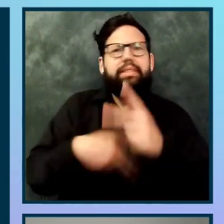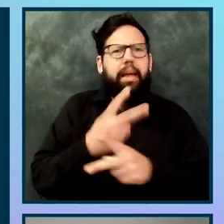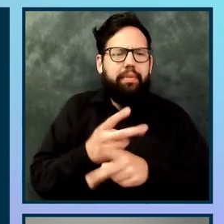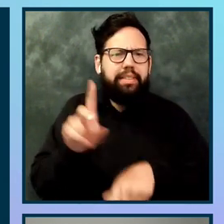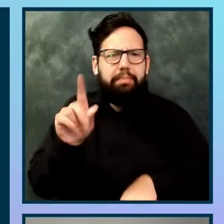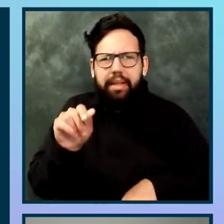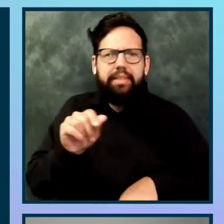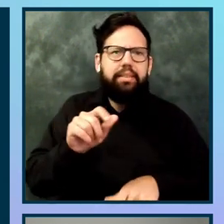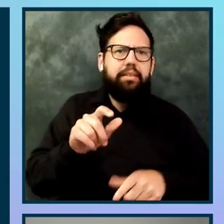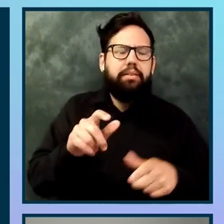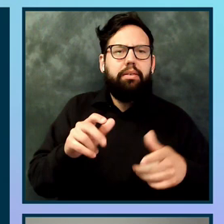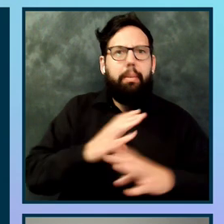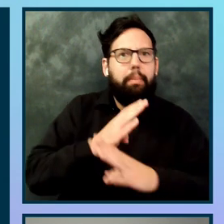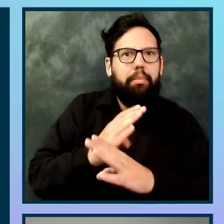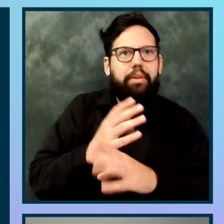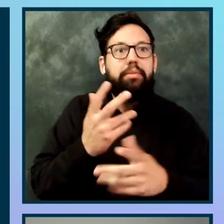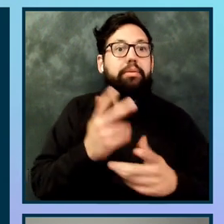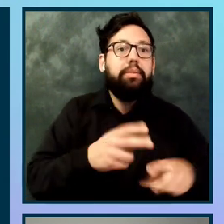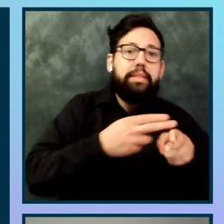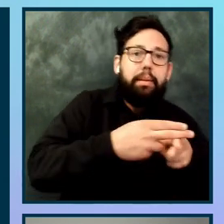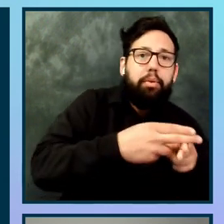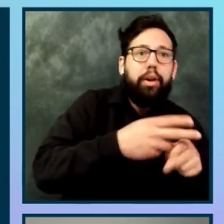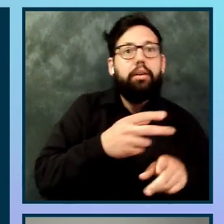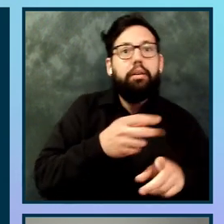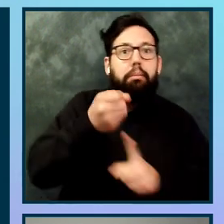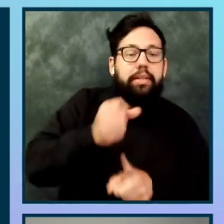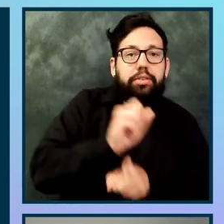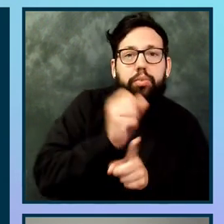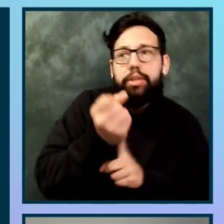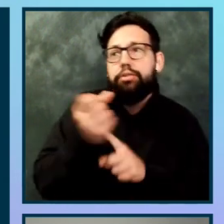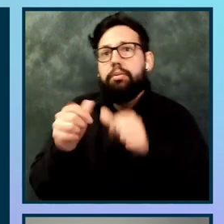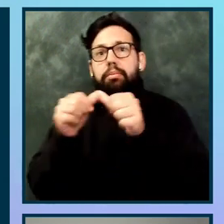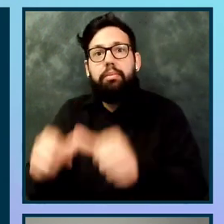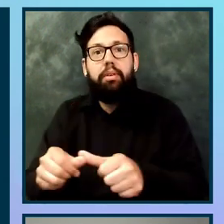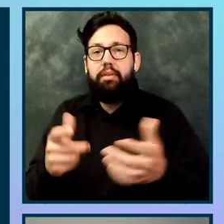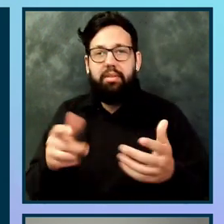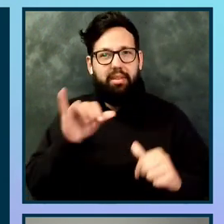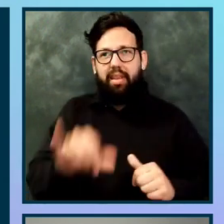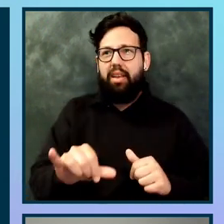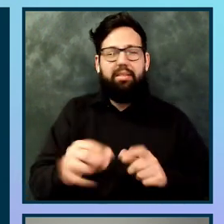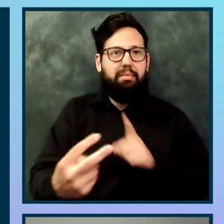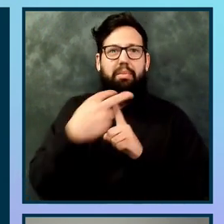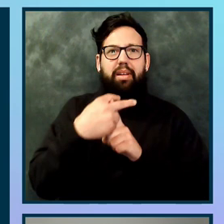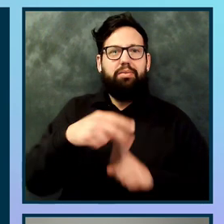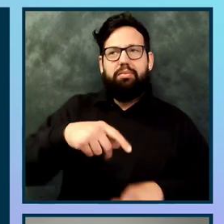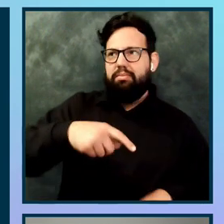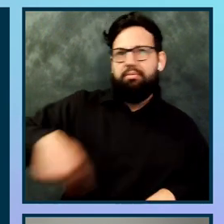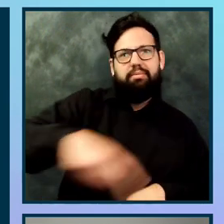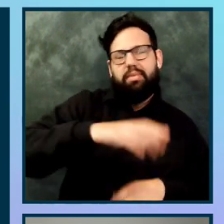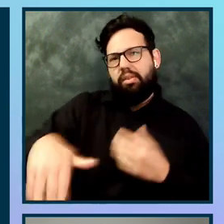are all disabled. We just don't know when it's going to be situational, when it's going to be permanent, and when it's going to be temporary.